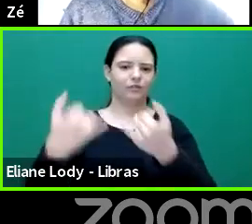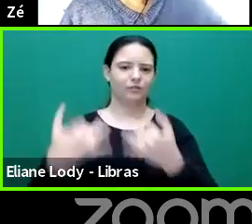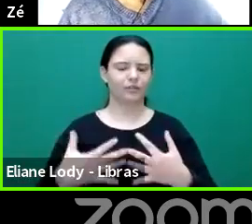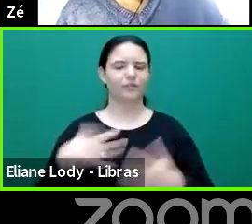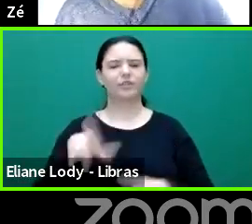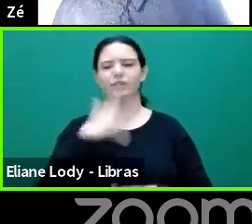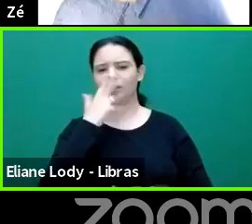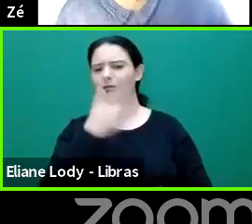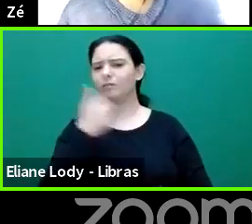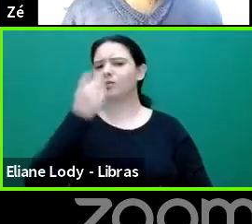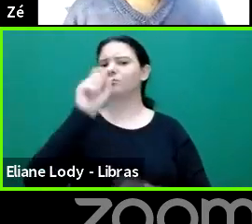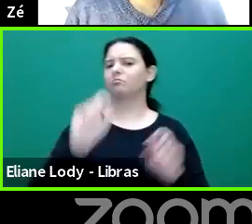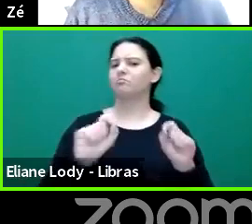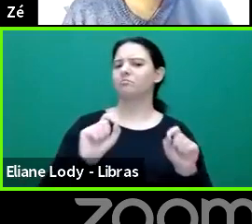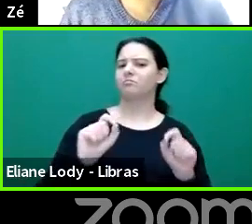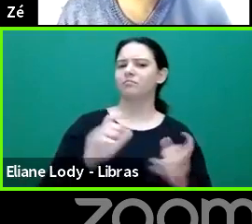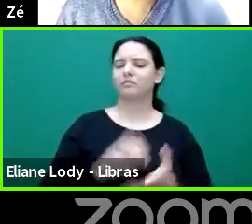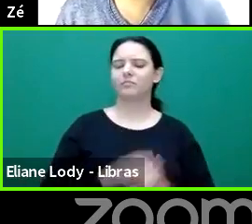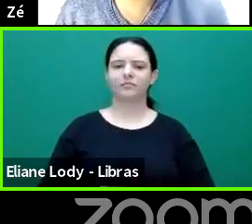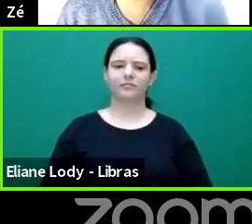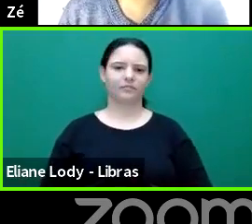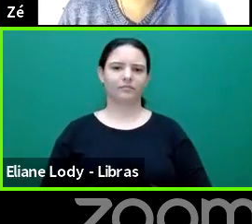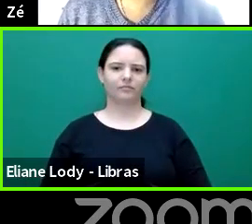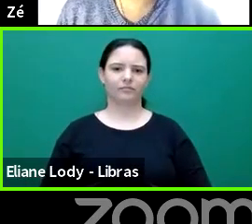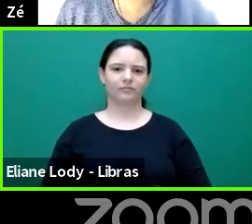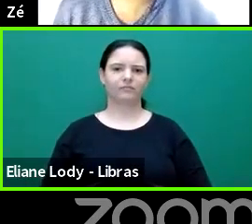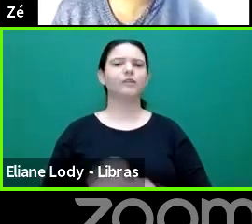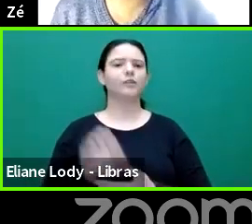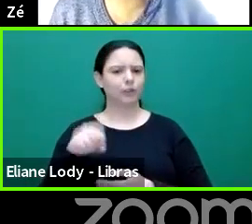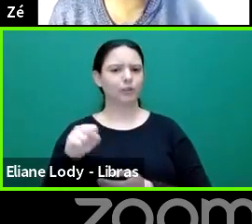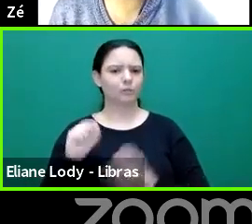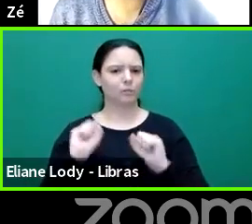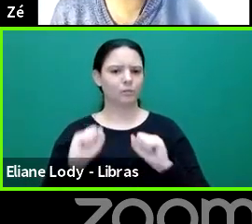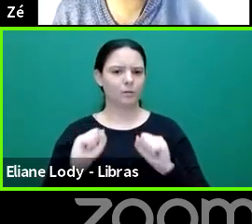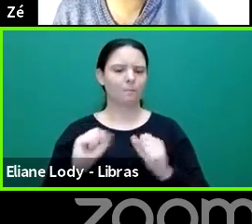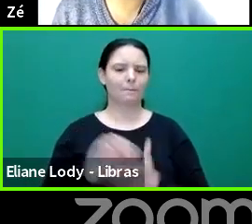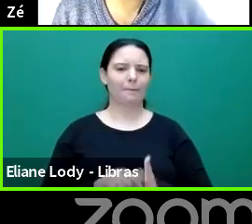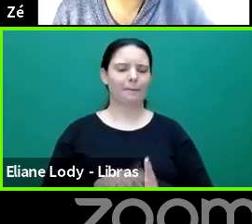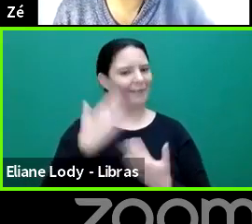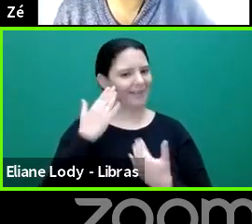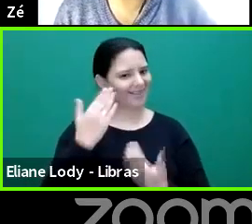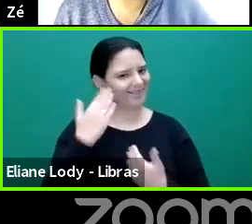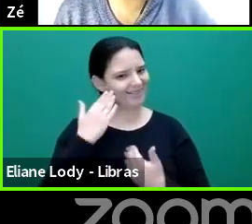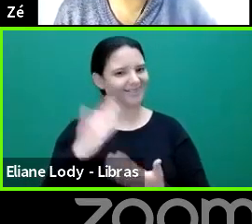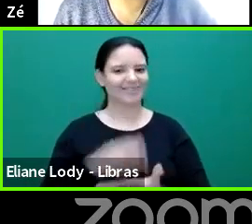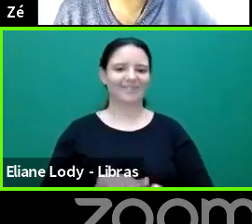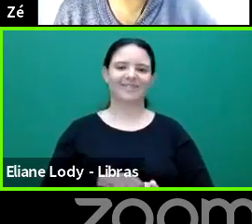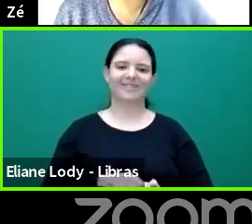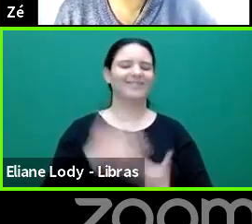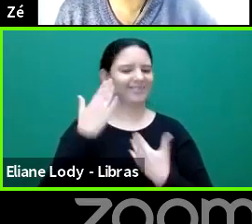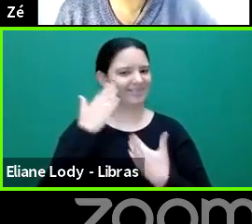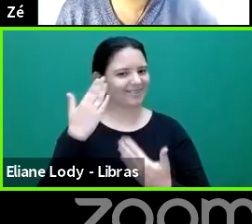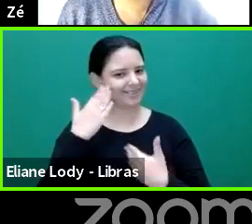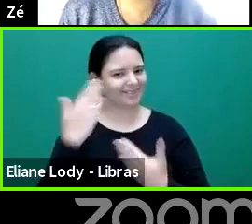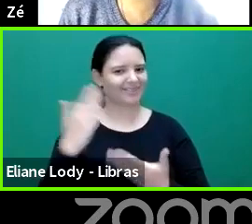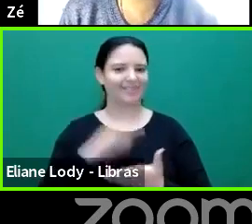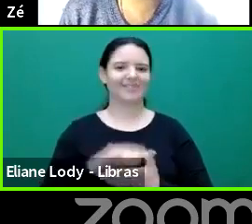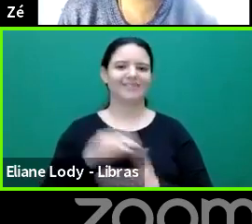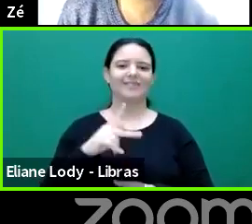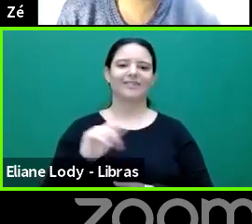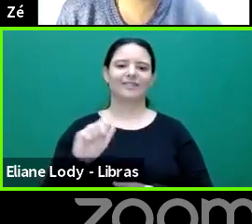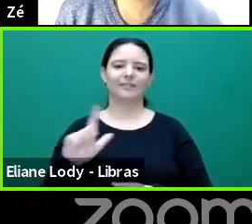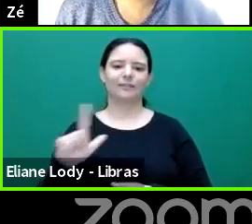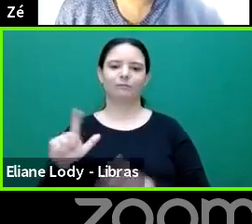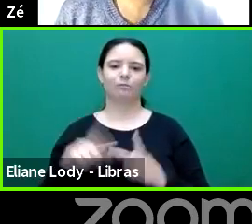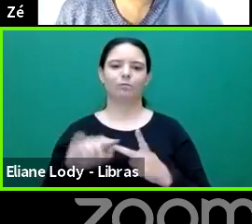Yeah, you can you can share that. Thanks. Thanks, Professor Paul and Julie for being